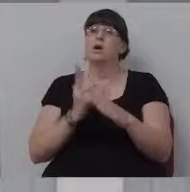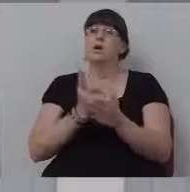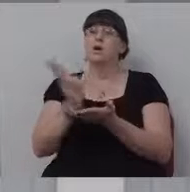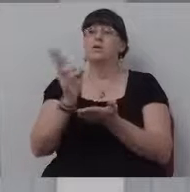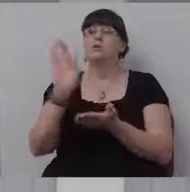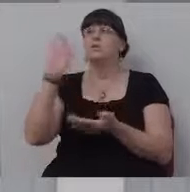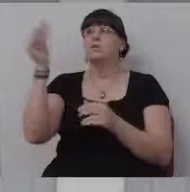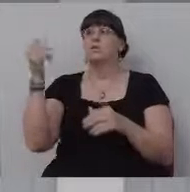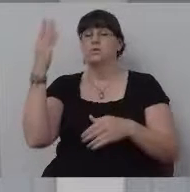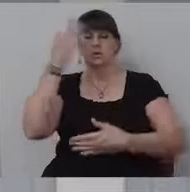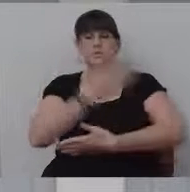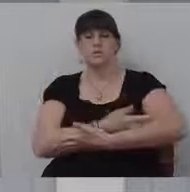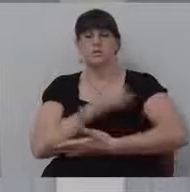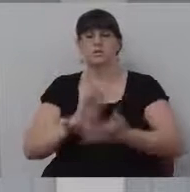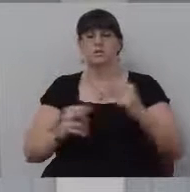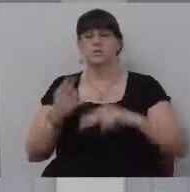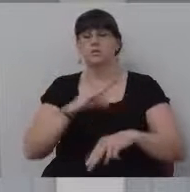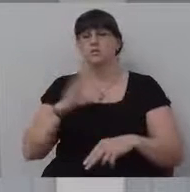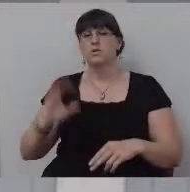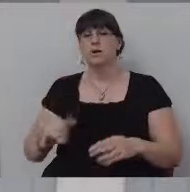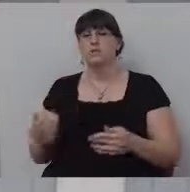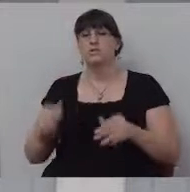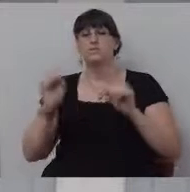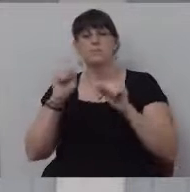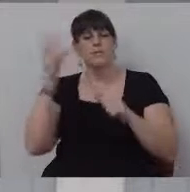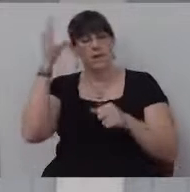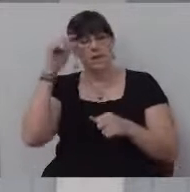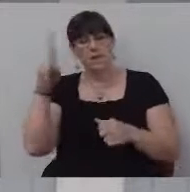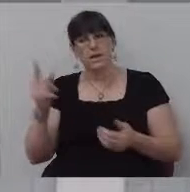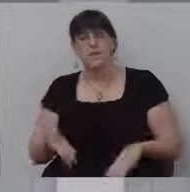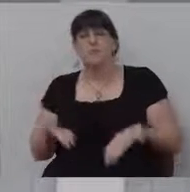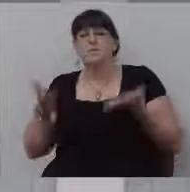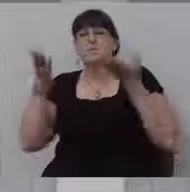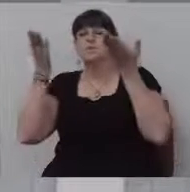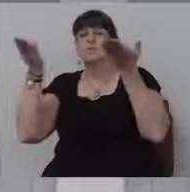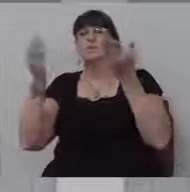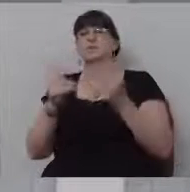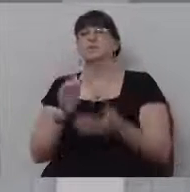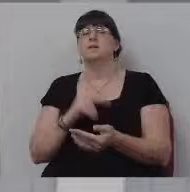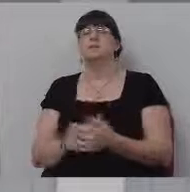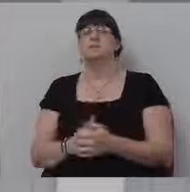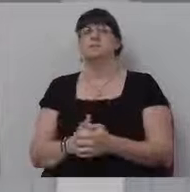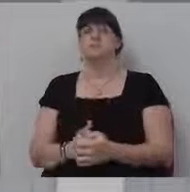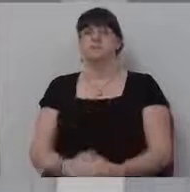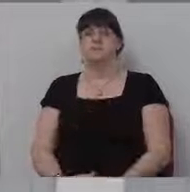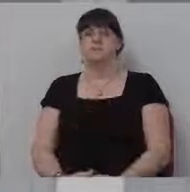Jesus Christ. May Jesus be lifted. Father, pray in Jesus' name. Amen. Thank you. may be seated.